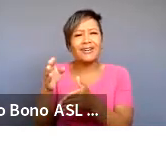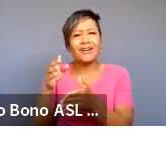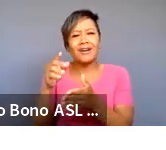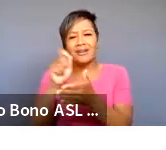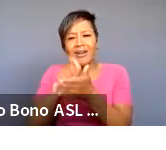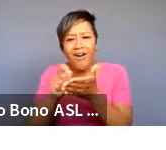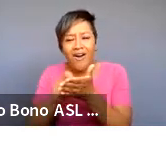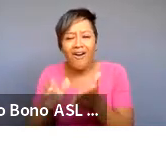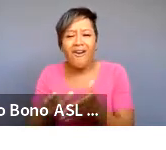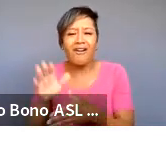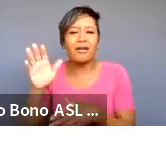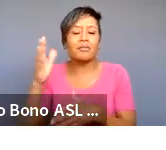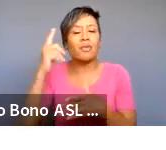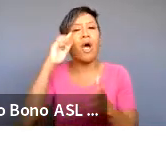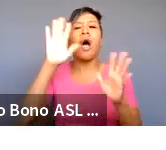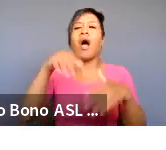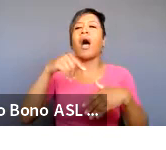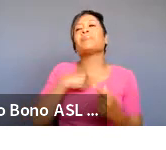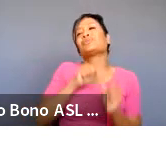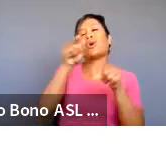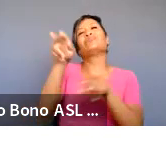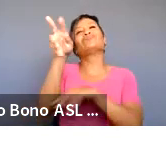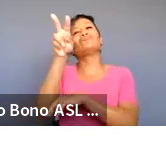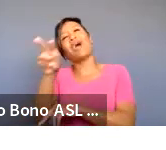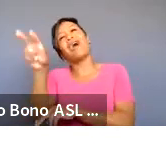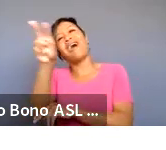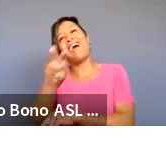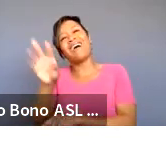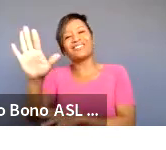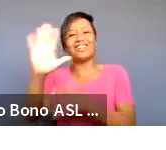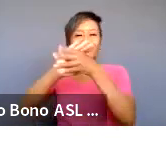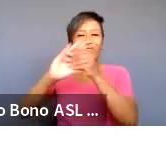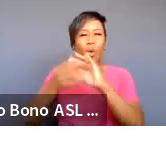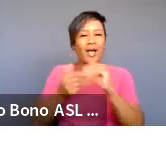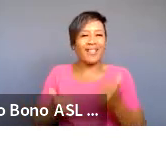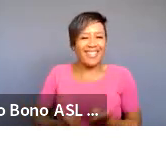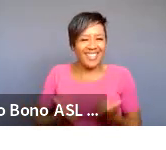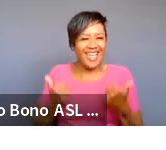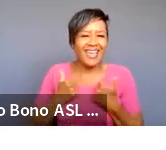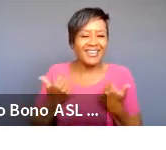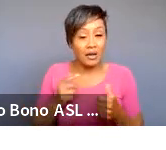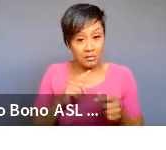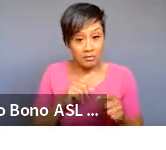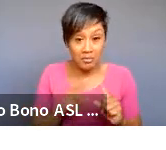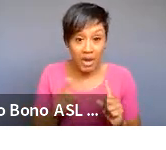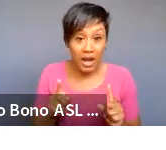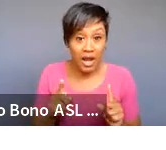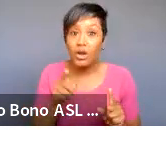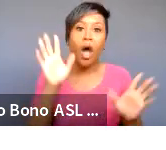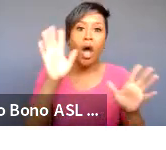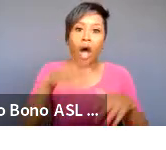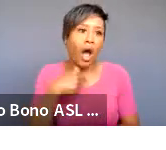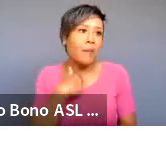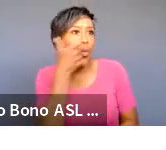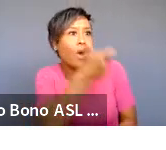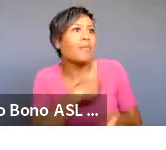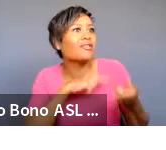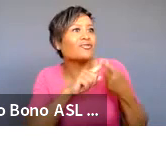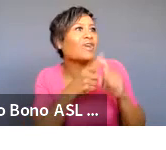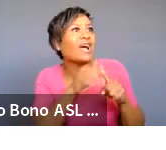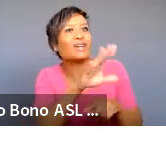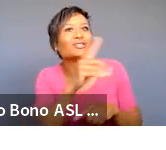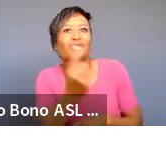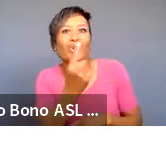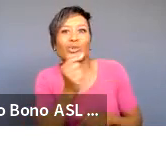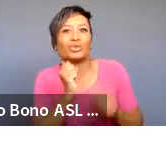see someone's like autobiographical story oftentimes yes right um but how many times have we were like i'm going to go see my friend's solo show and it's it's